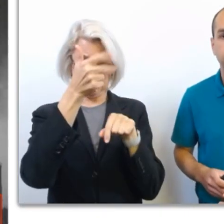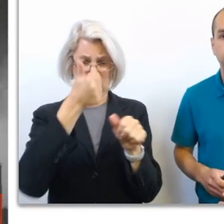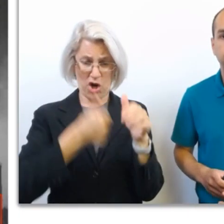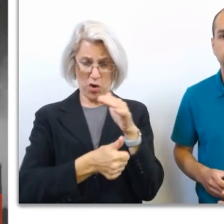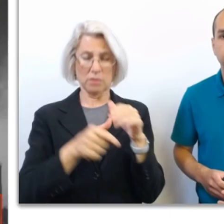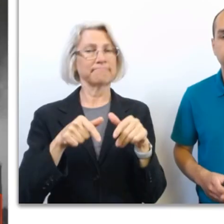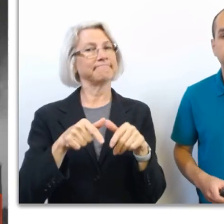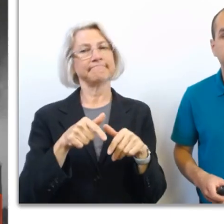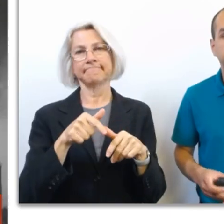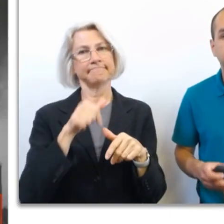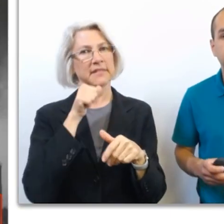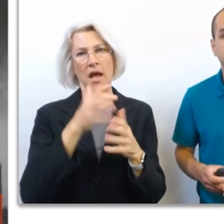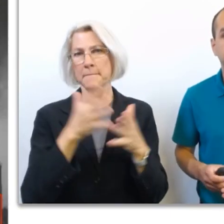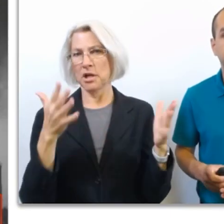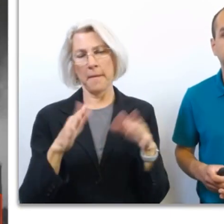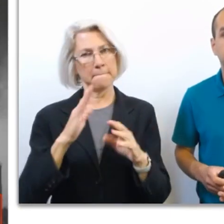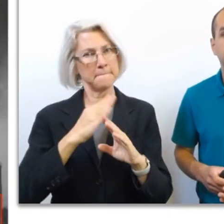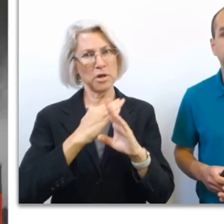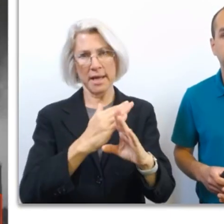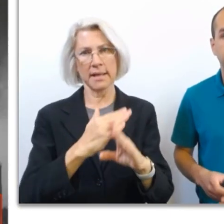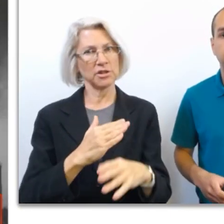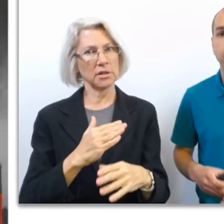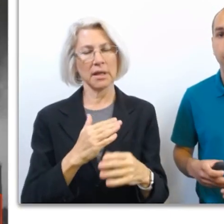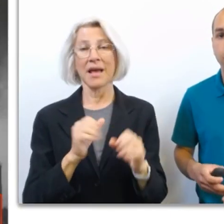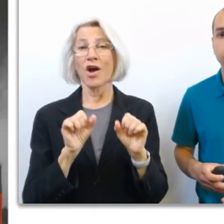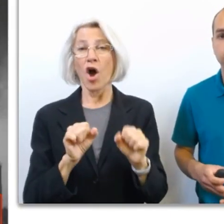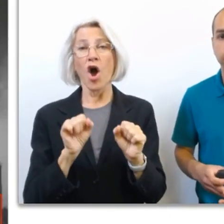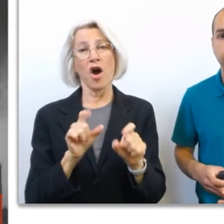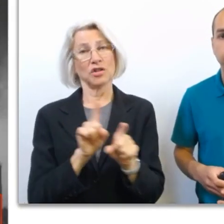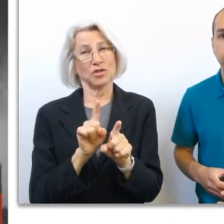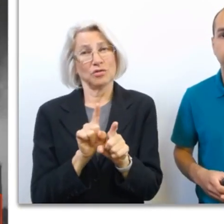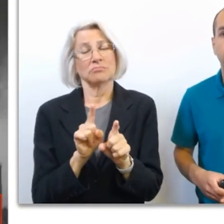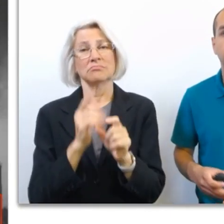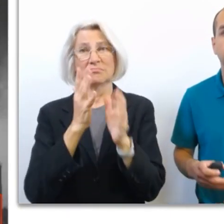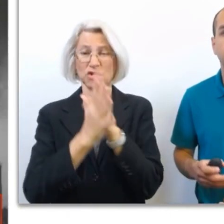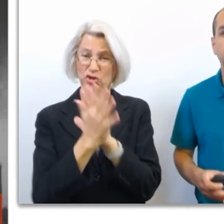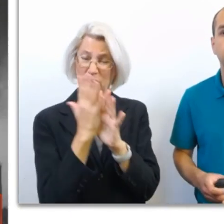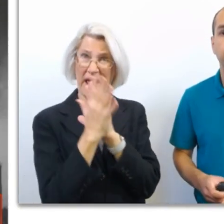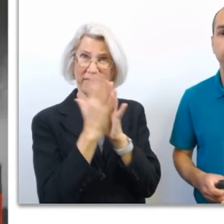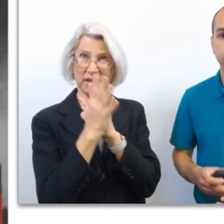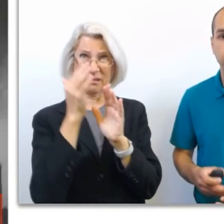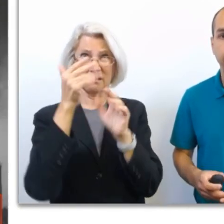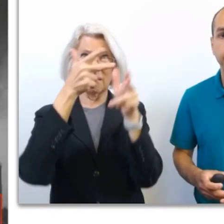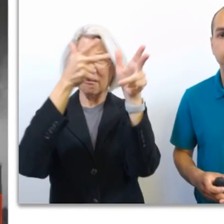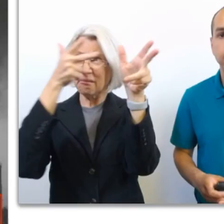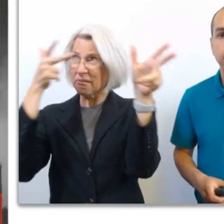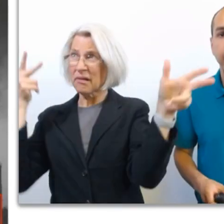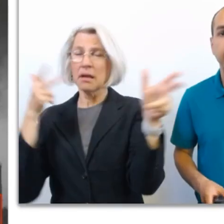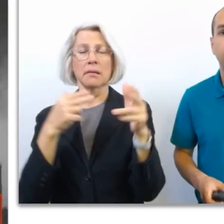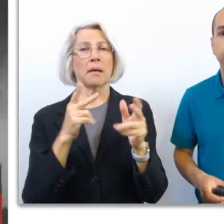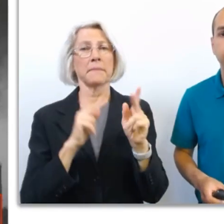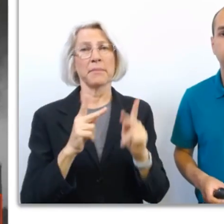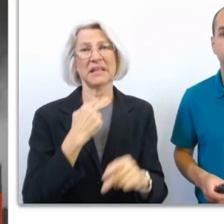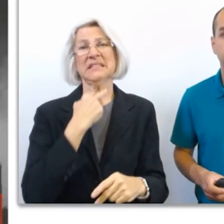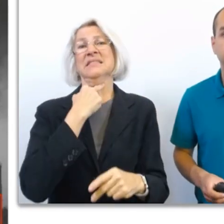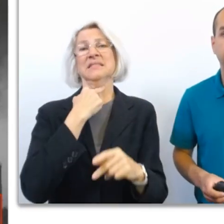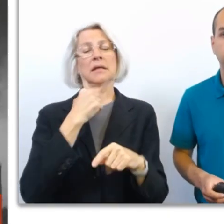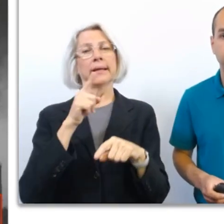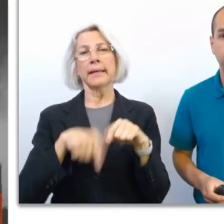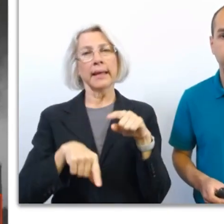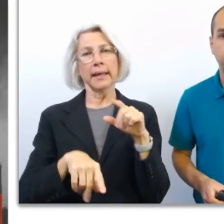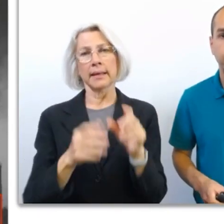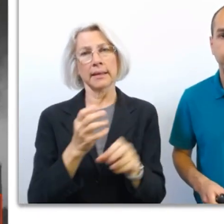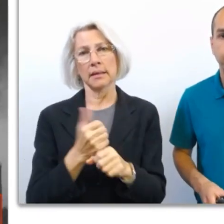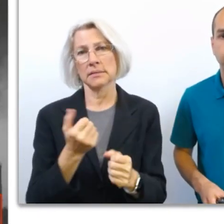protection. A potentially deadly traffic jam can also develop, forcing others to become trapped and unable to seek